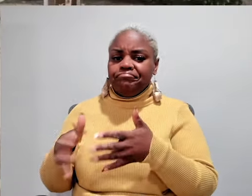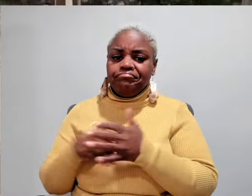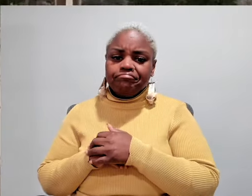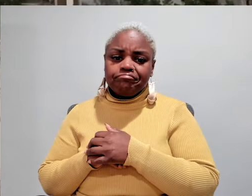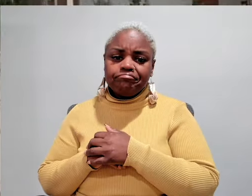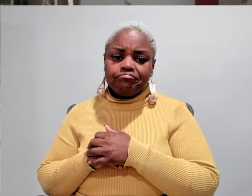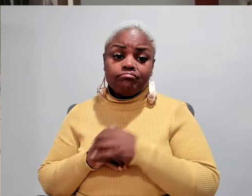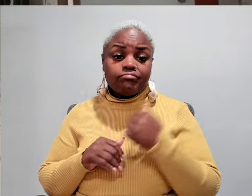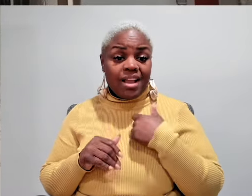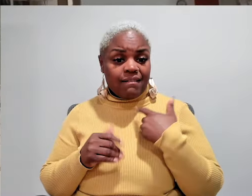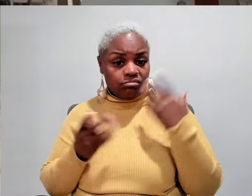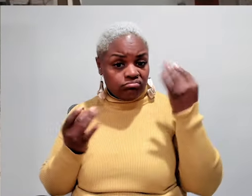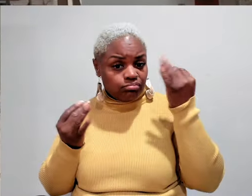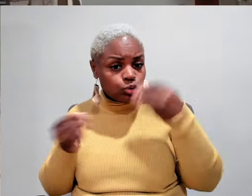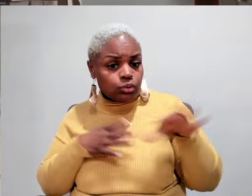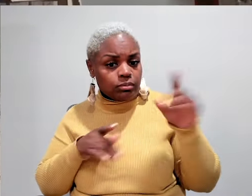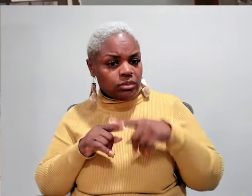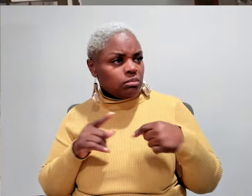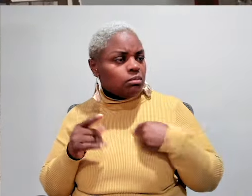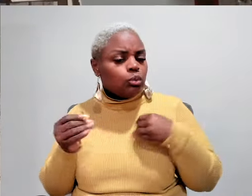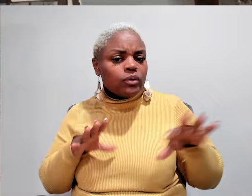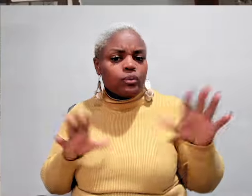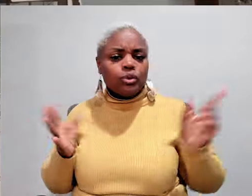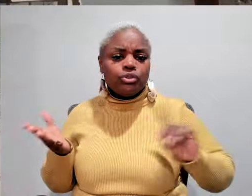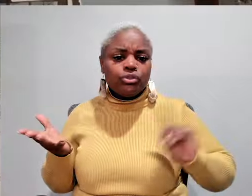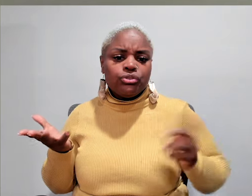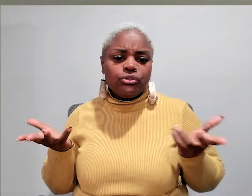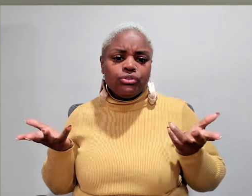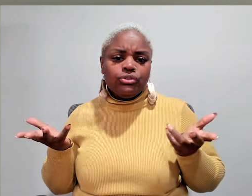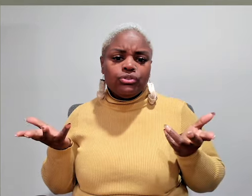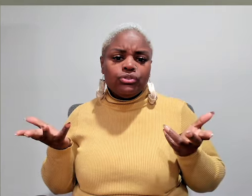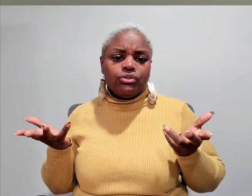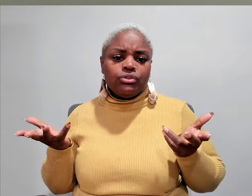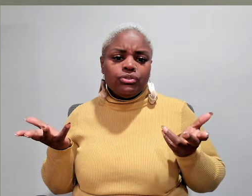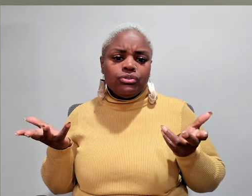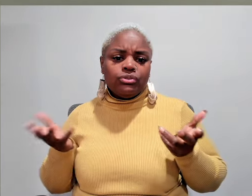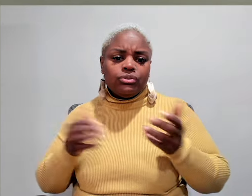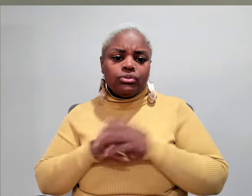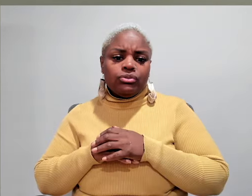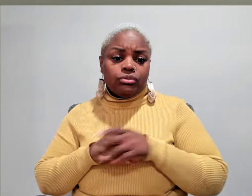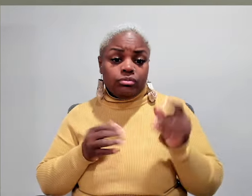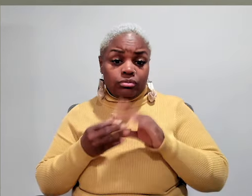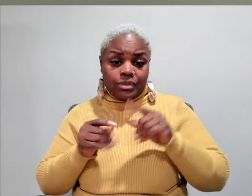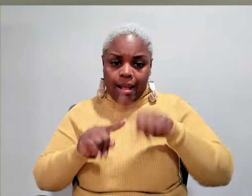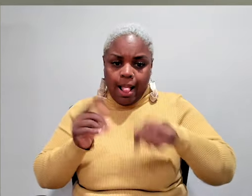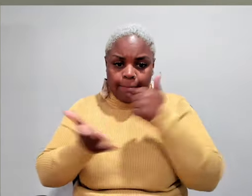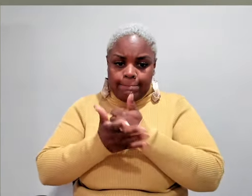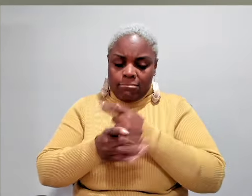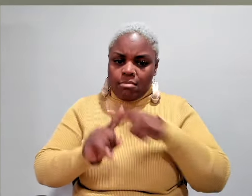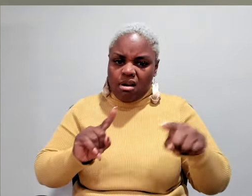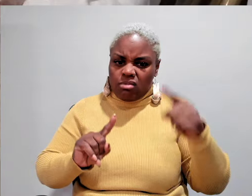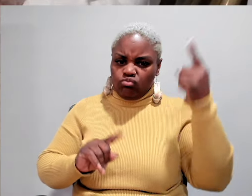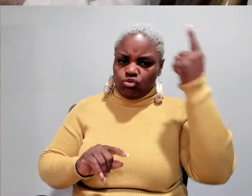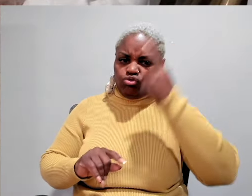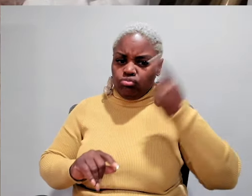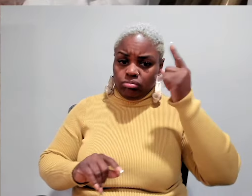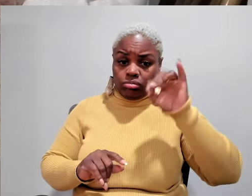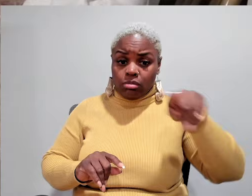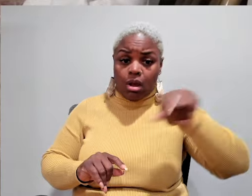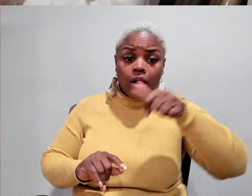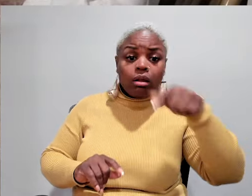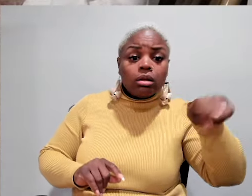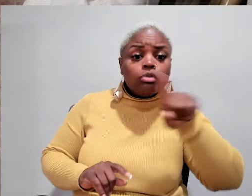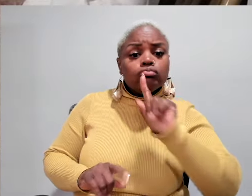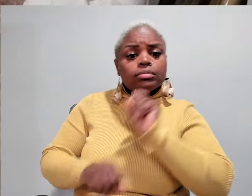devastating storms behind. LYNN I have thought of moving, but where am I going to move to? JUDY WOODRUFF, She says